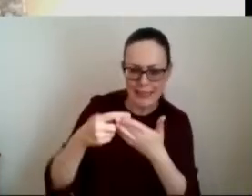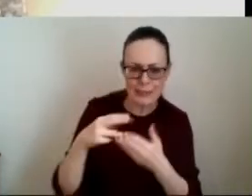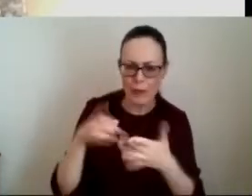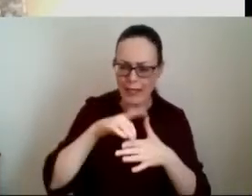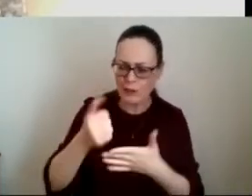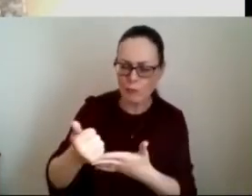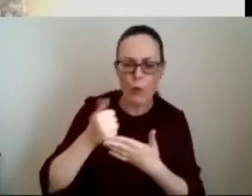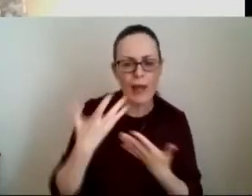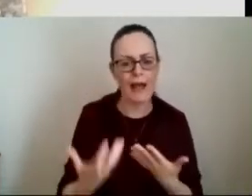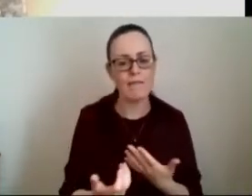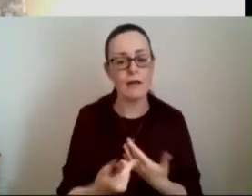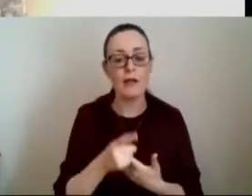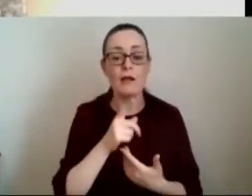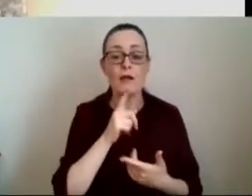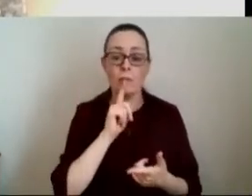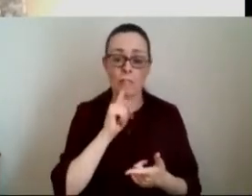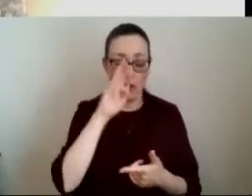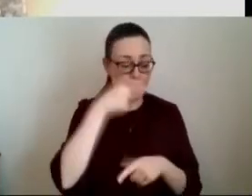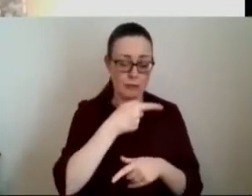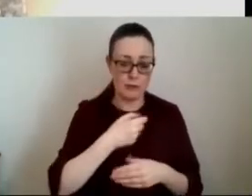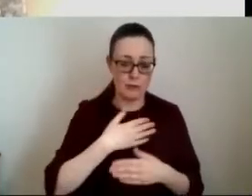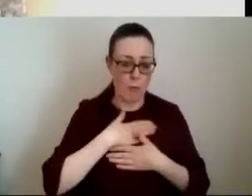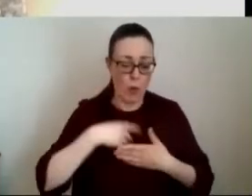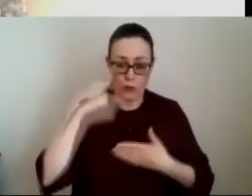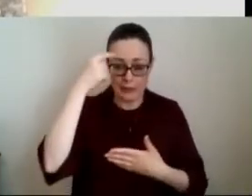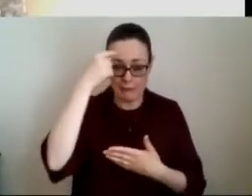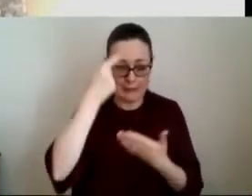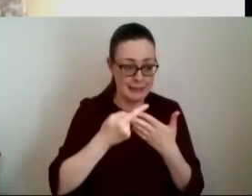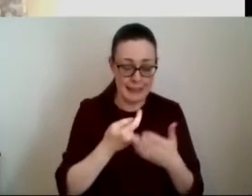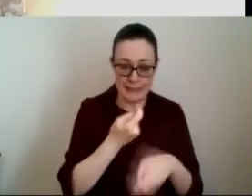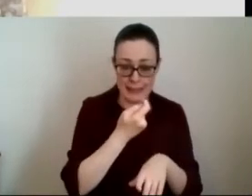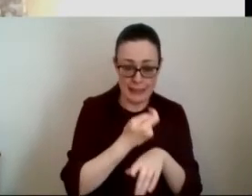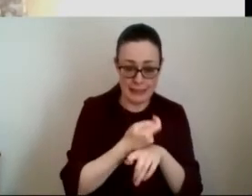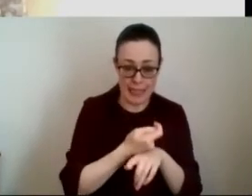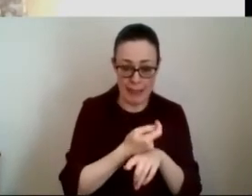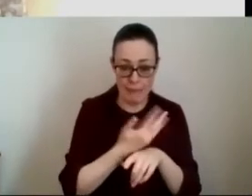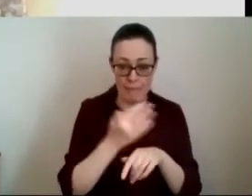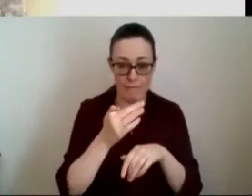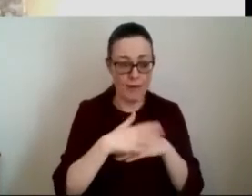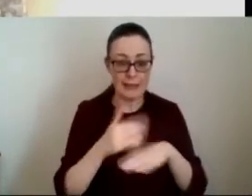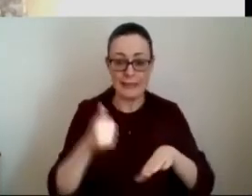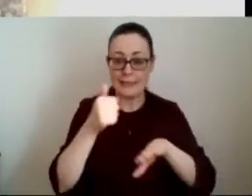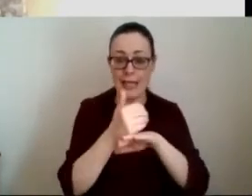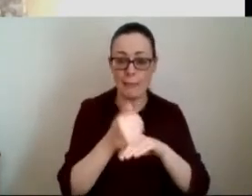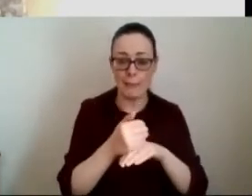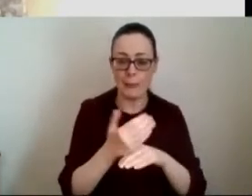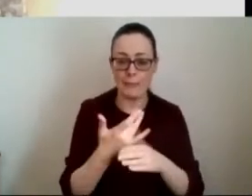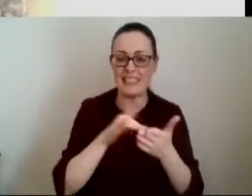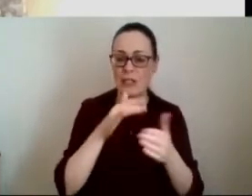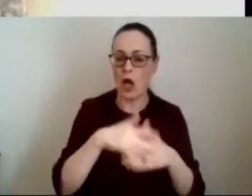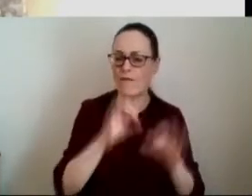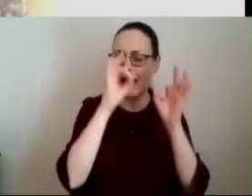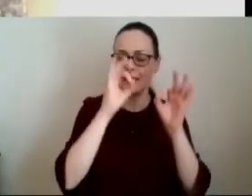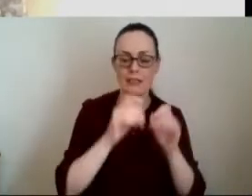services and look it was a very emotional decision in the south those of us that were around at the time in relation to placement of the centers of excellence and look the